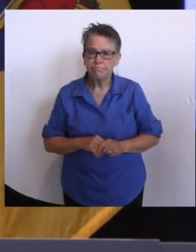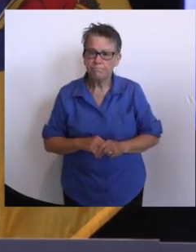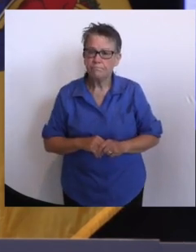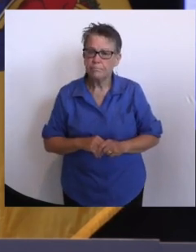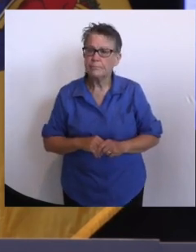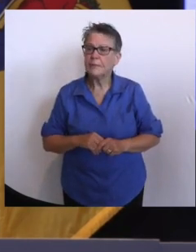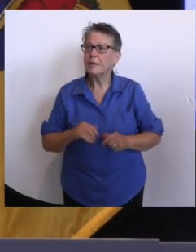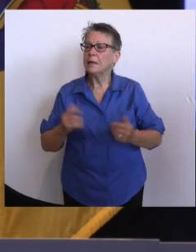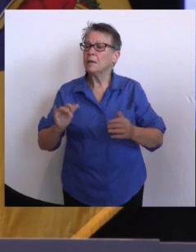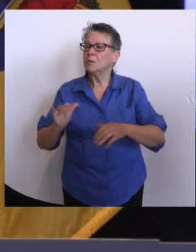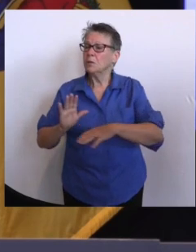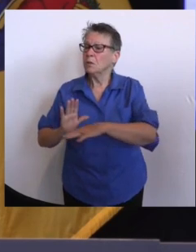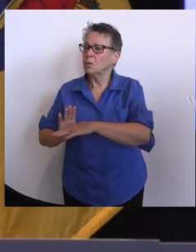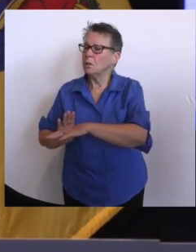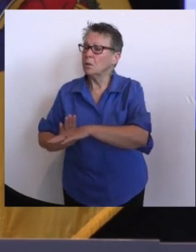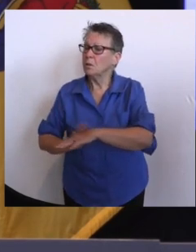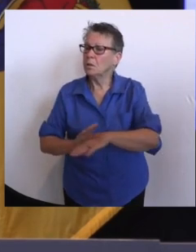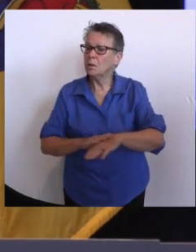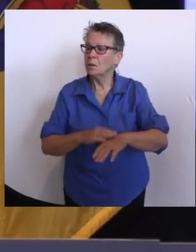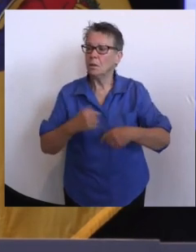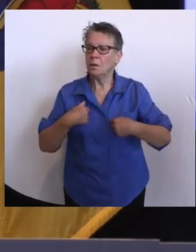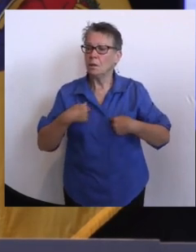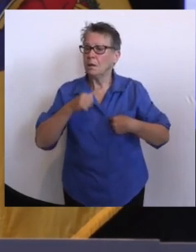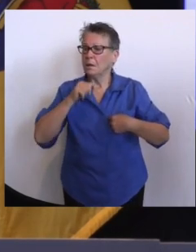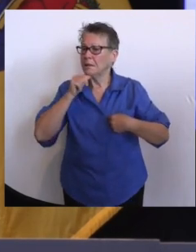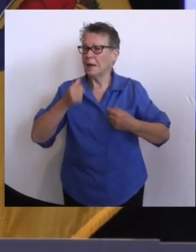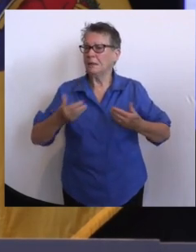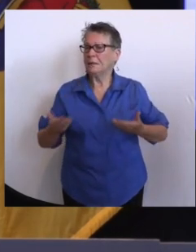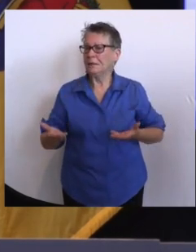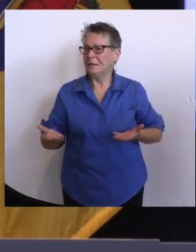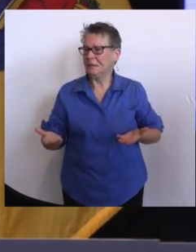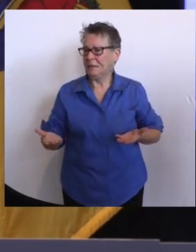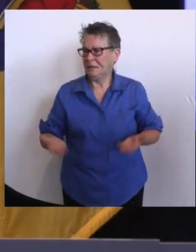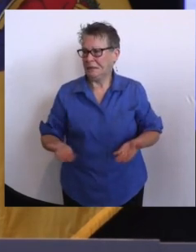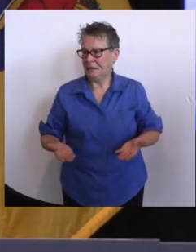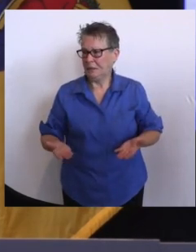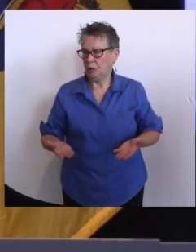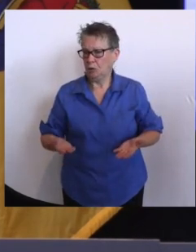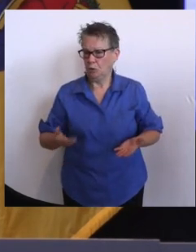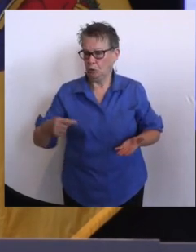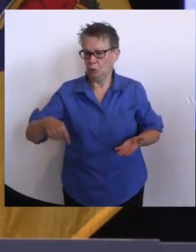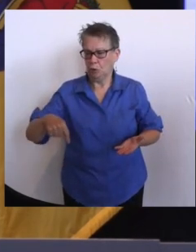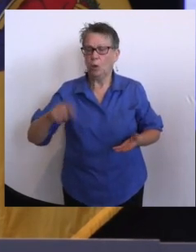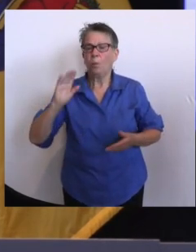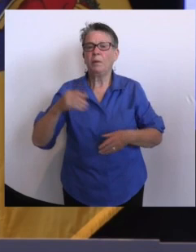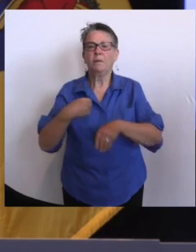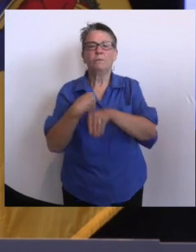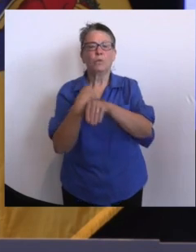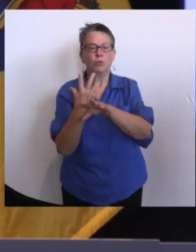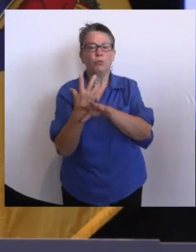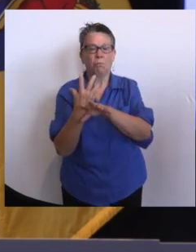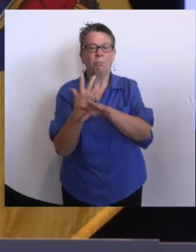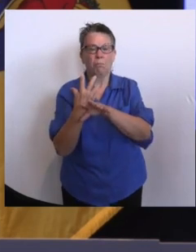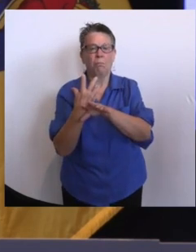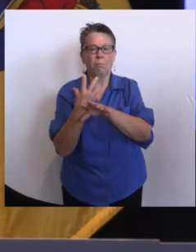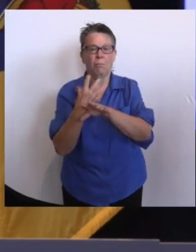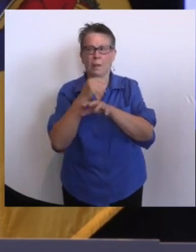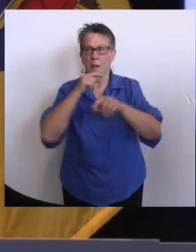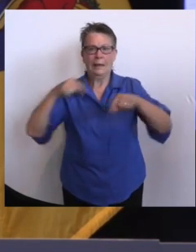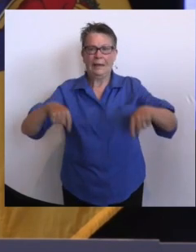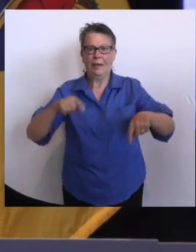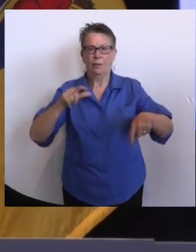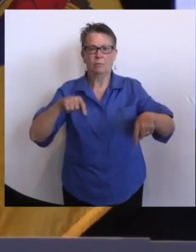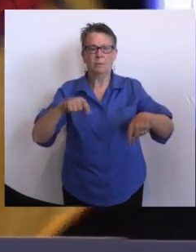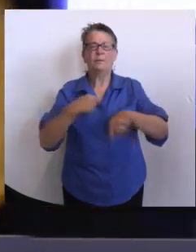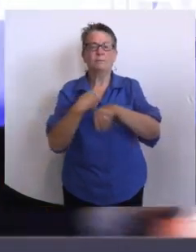Wednesday. Is that right? So 1 o'clock on Wednesday before I forget to say that, but it will be virtual. So we won't physically be in this room. But with that,